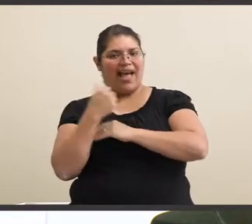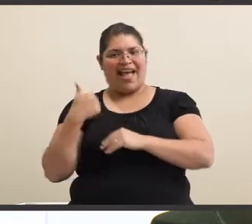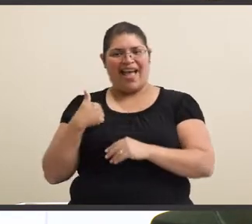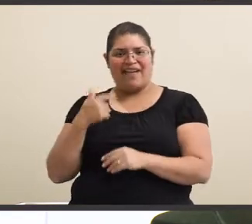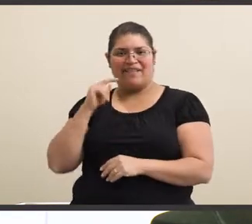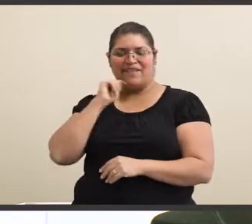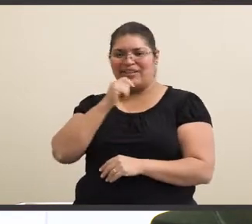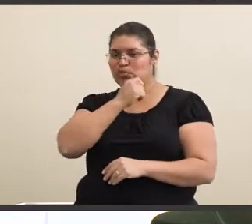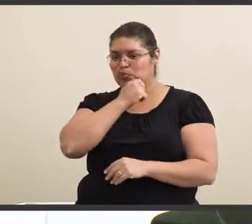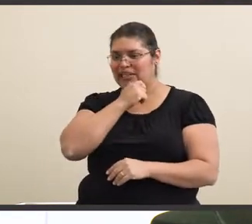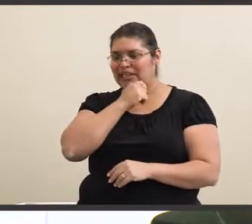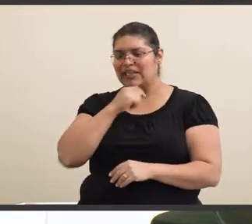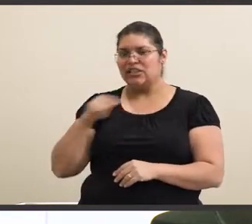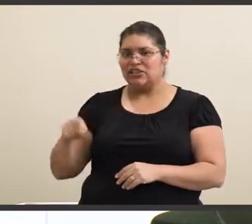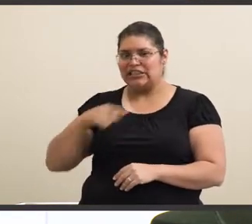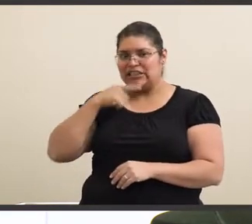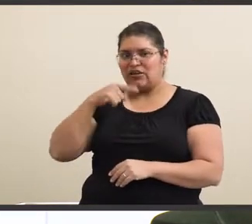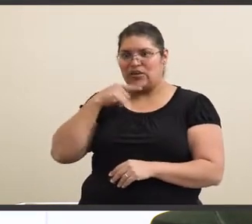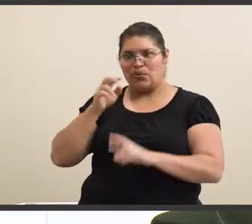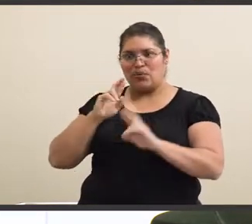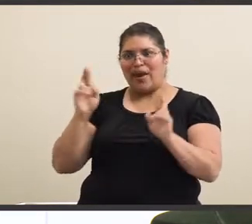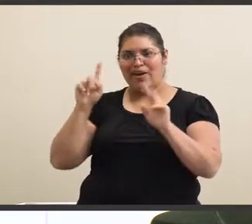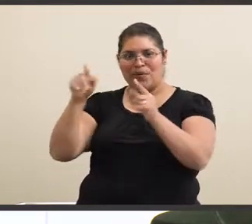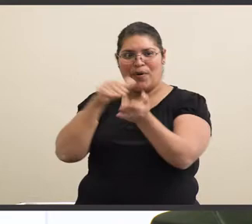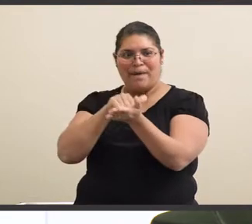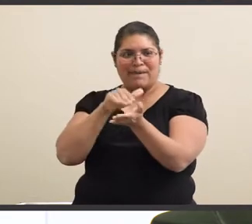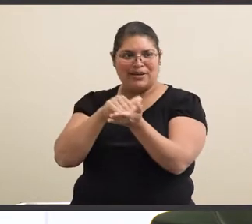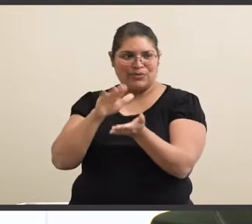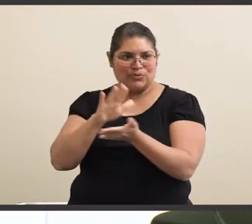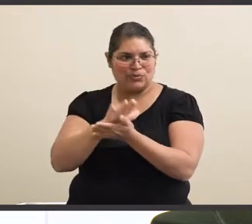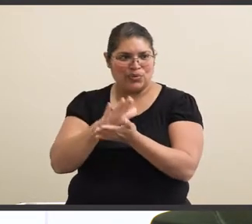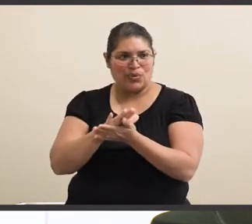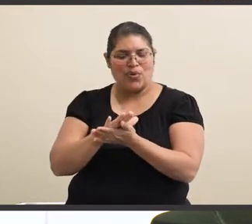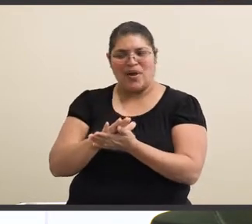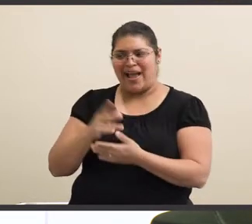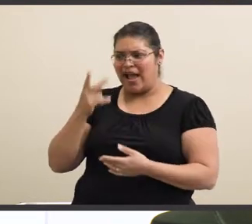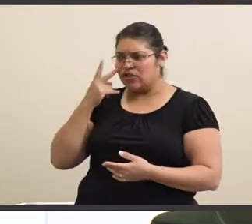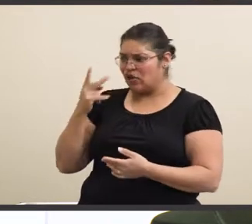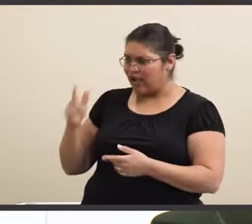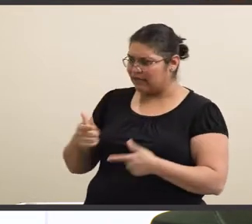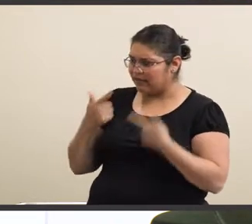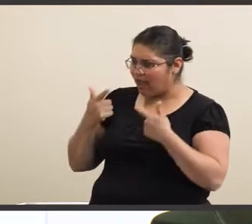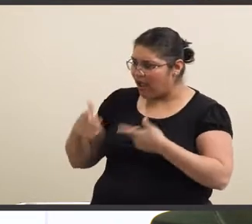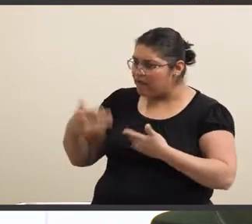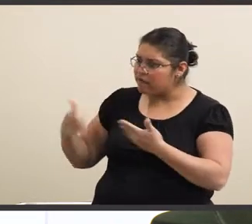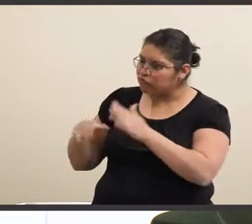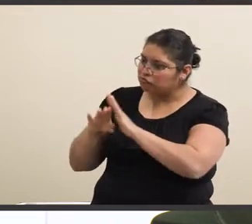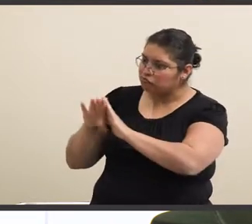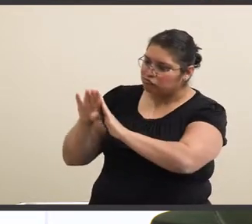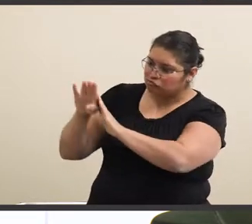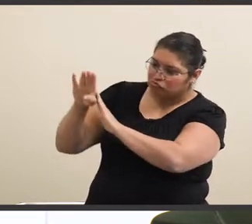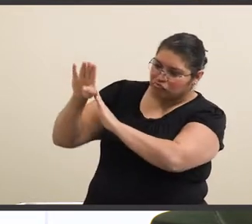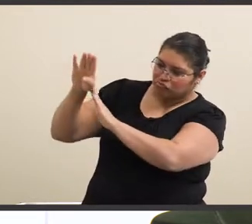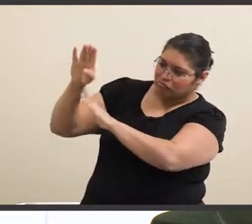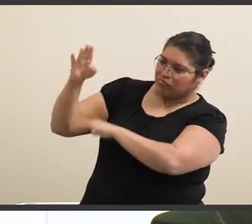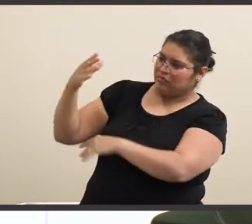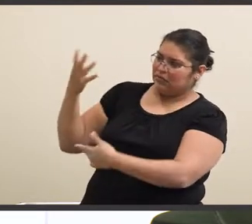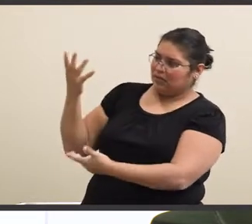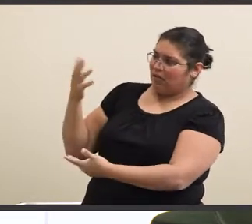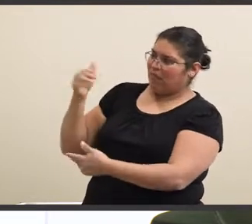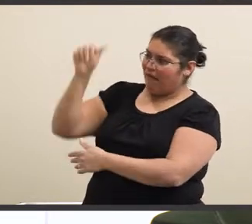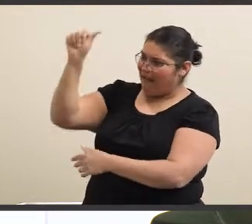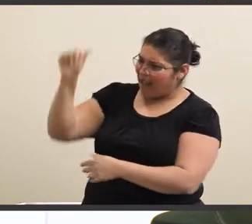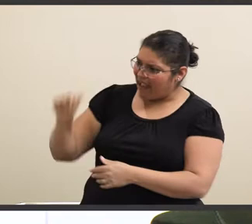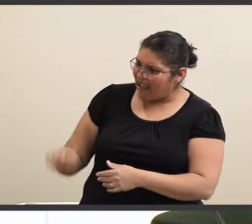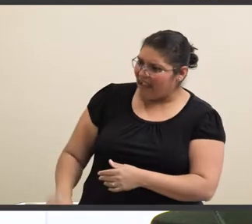who's hearing that's getting ready to go to medical school. I saw him living his life and succeeding and getting all